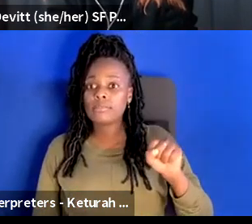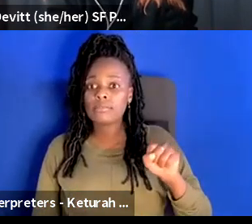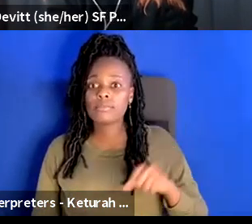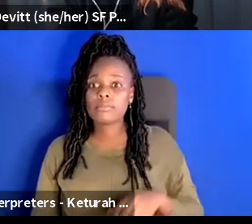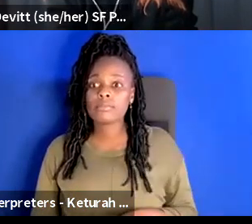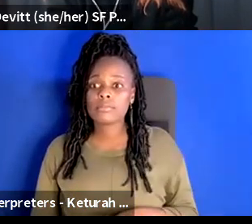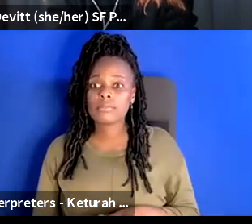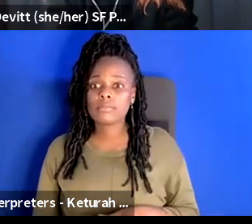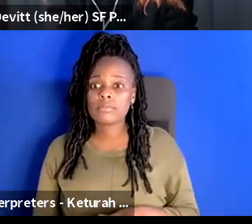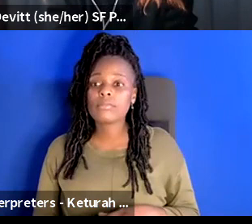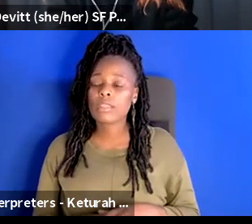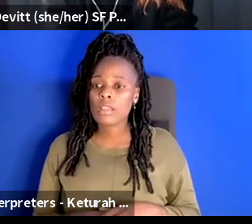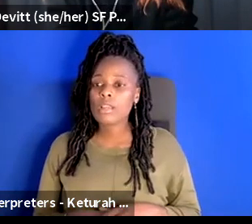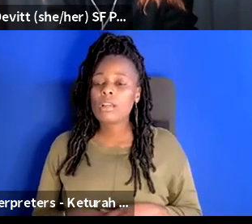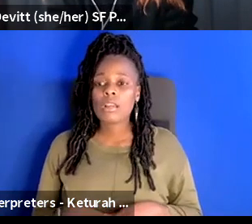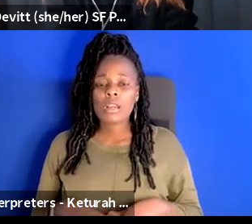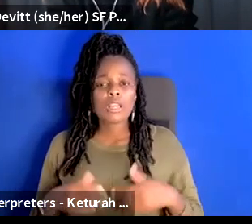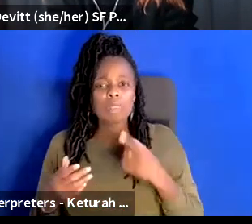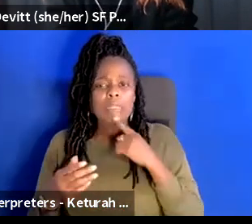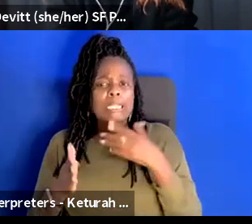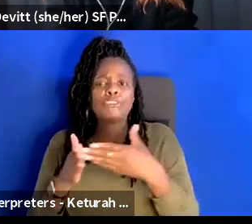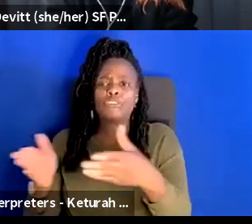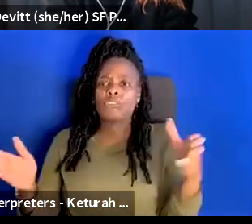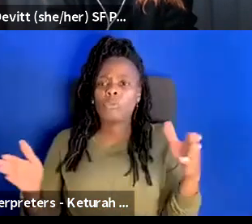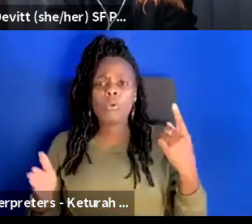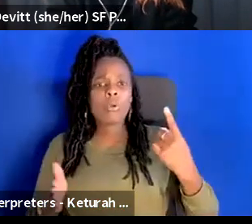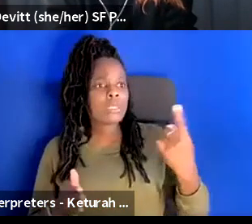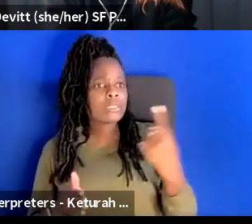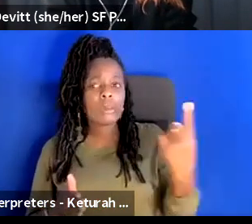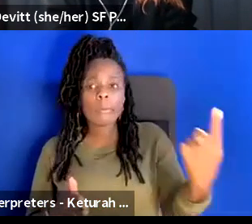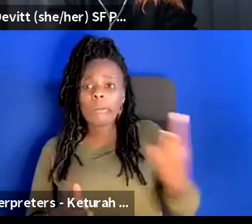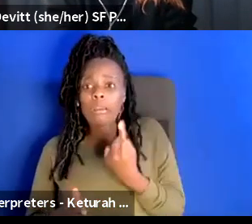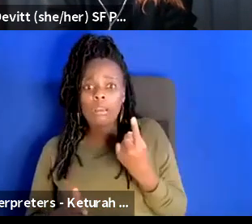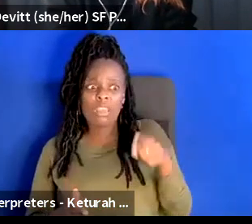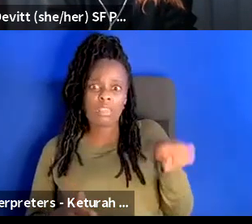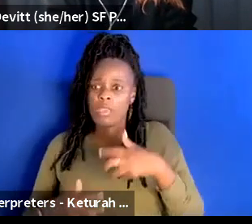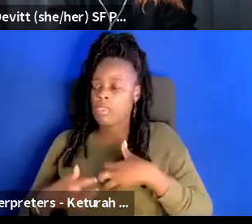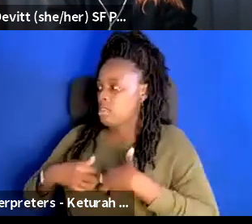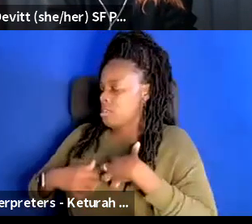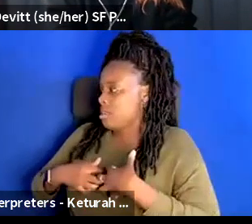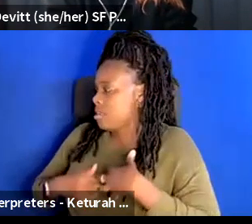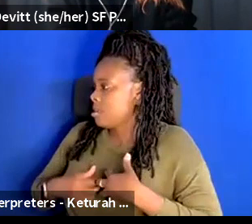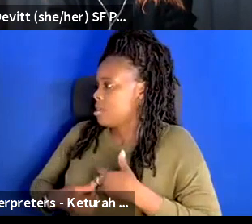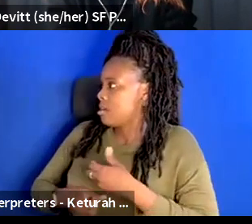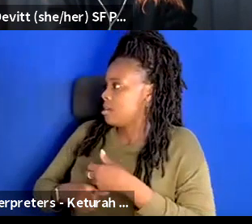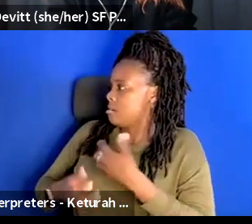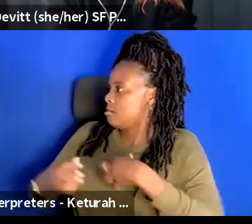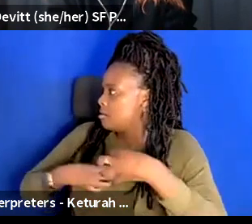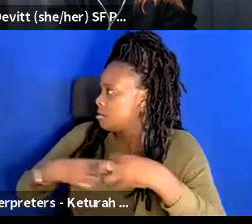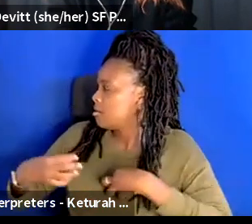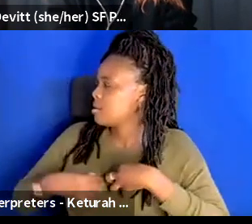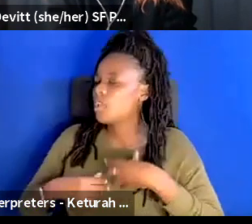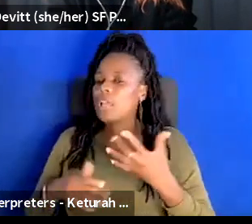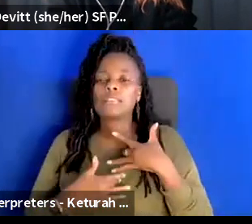to any just in general when someone comes up to me and they're escalated emotionally escalated there's usually a disparity between